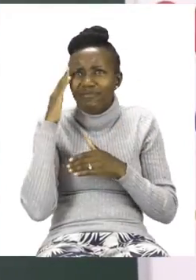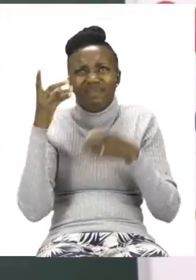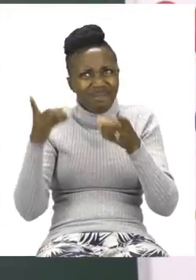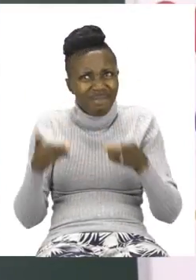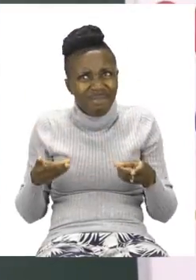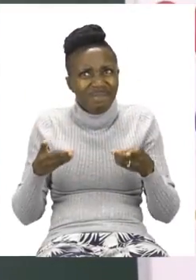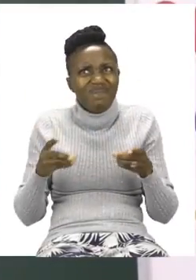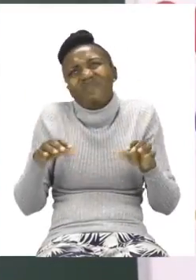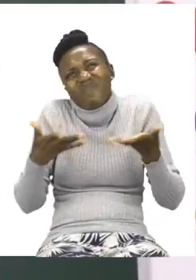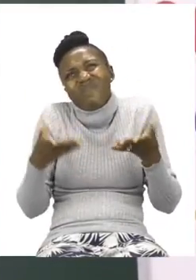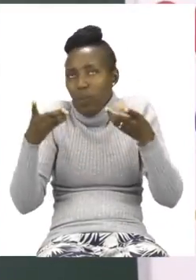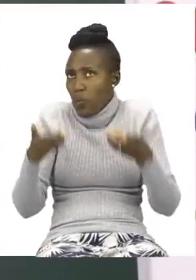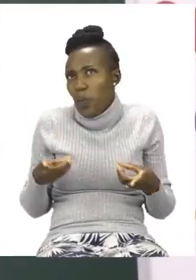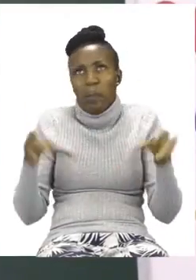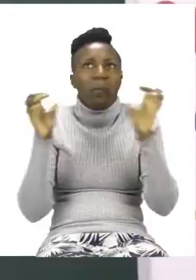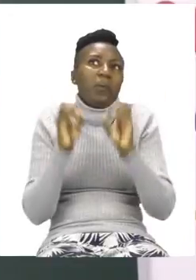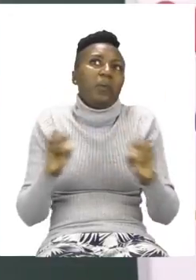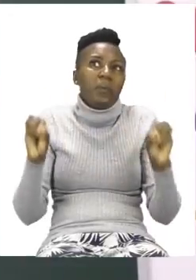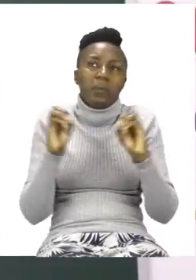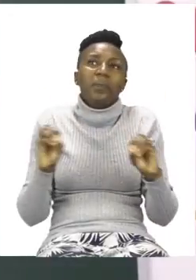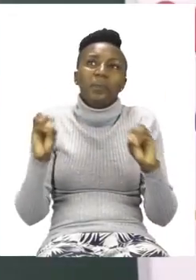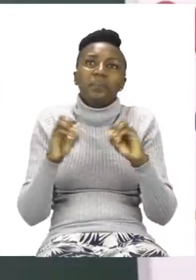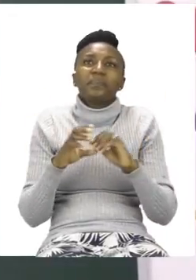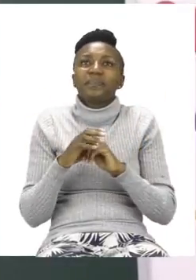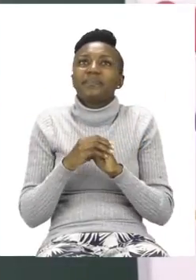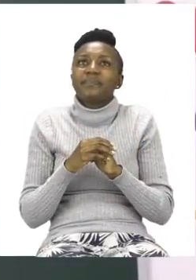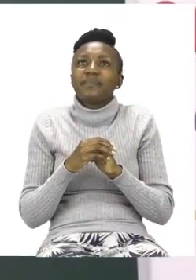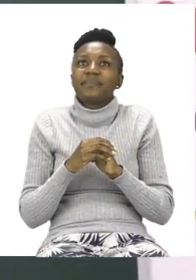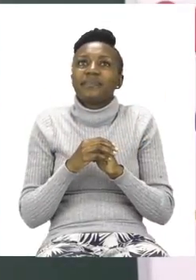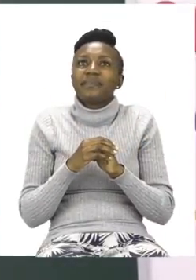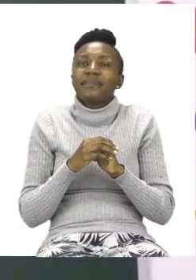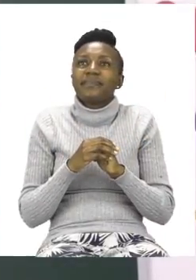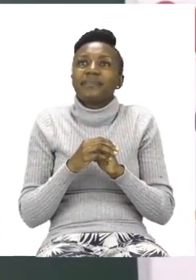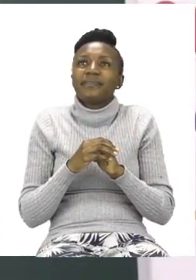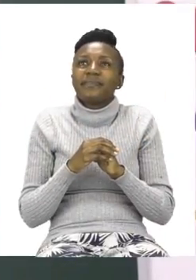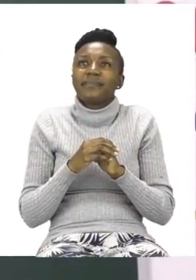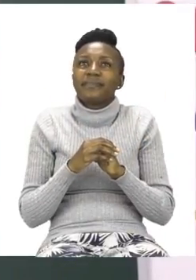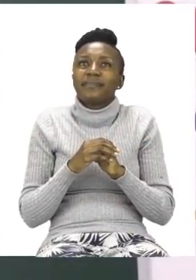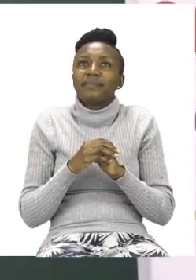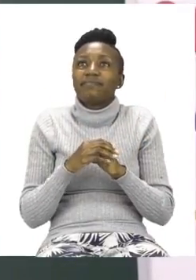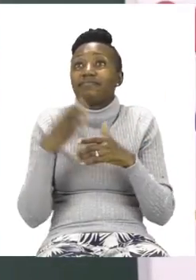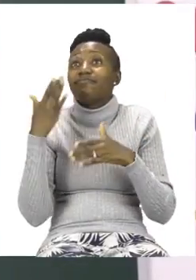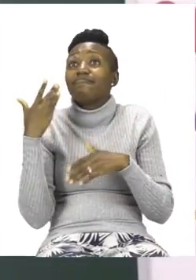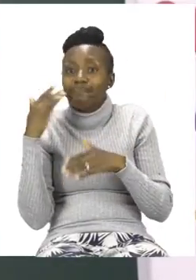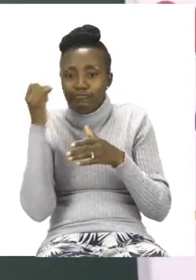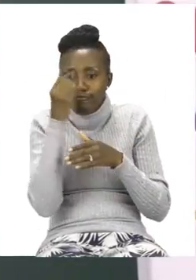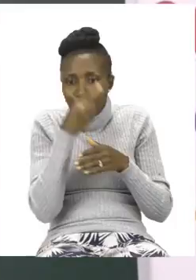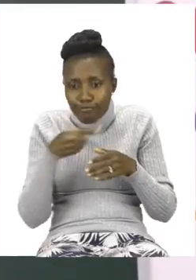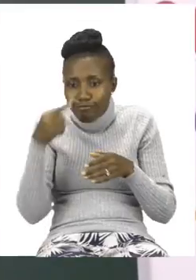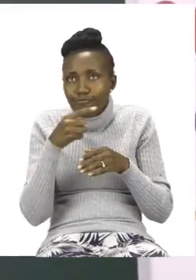dangerous and what is not dangerous. After you're done with that and you have circled all the dangerous objects,